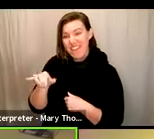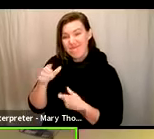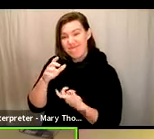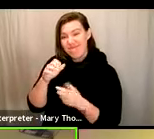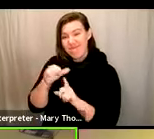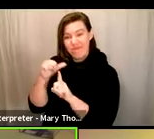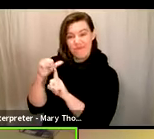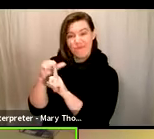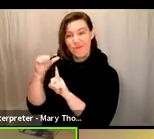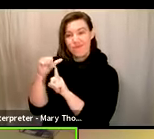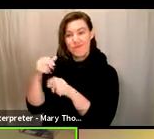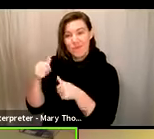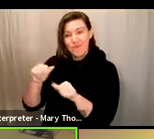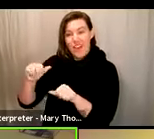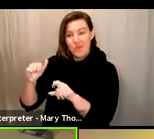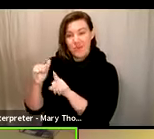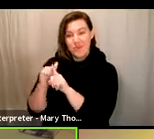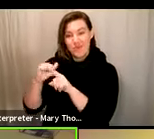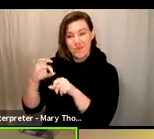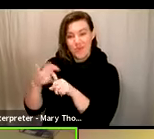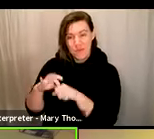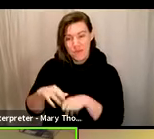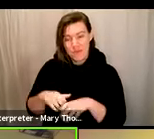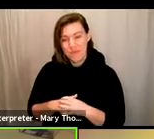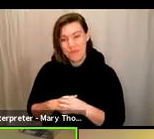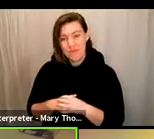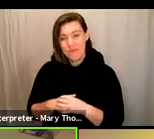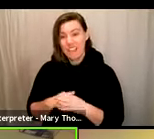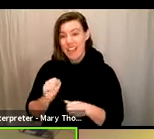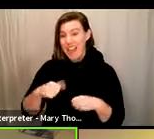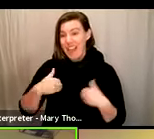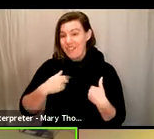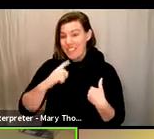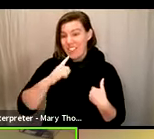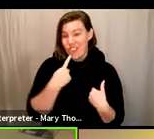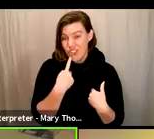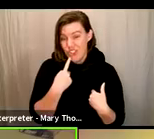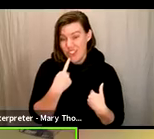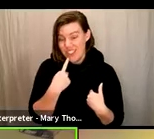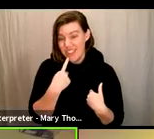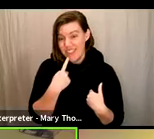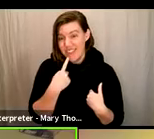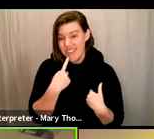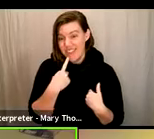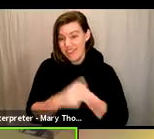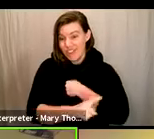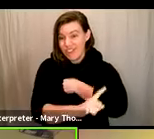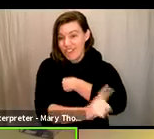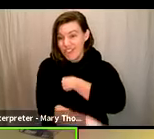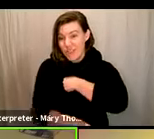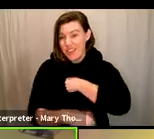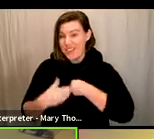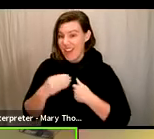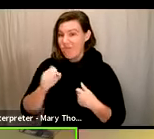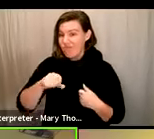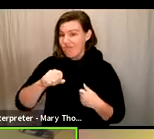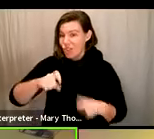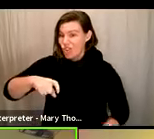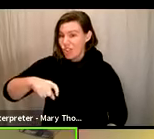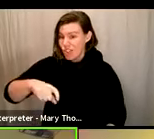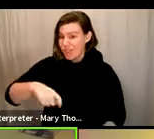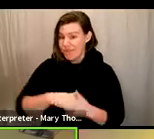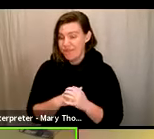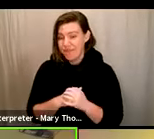serious consequences, and it absolutely should have these consequences. So all of these cases will be referred to our county prosecutor,